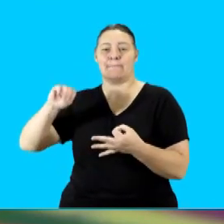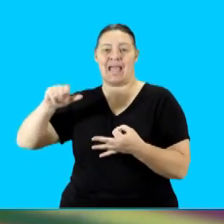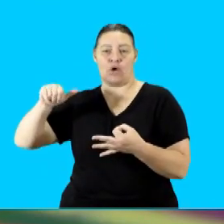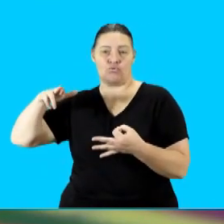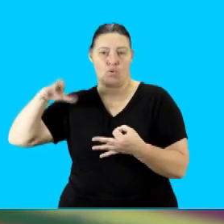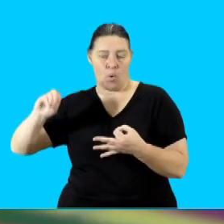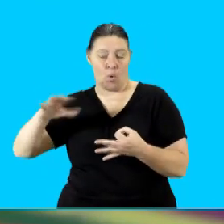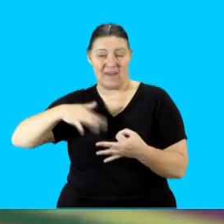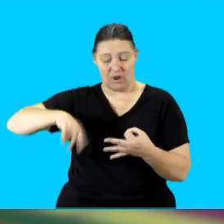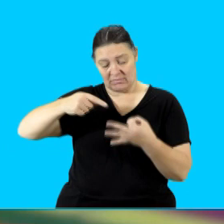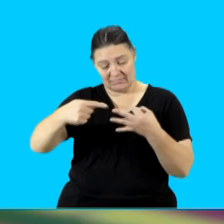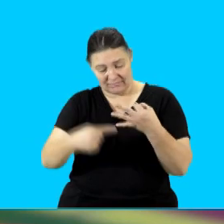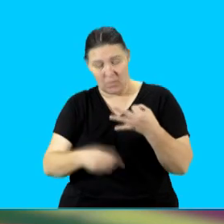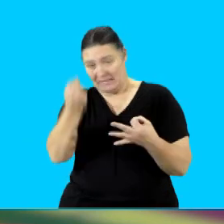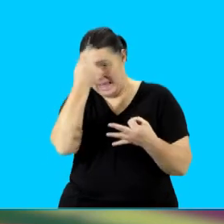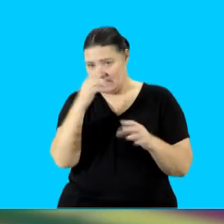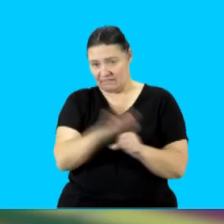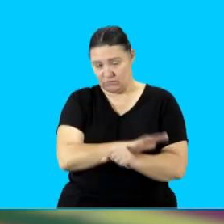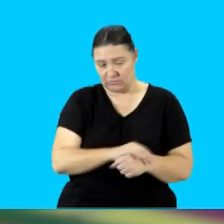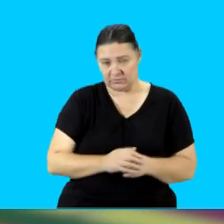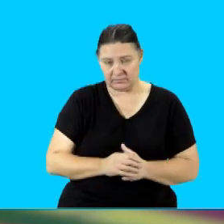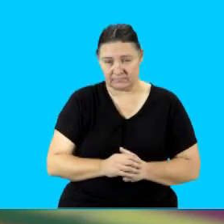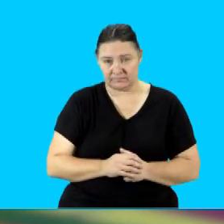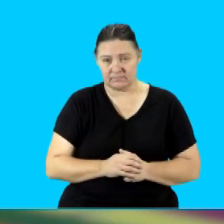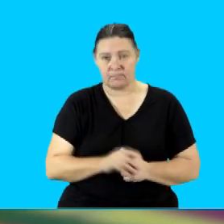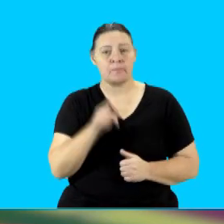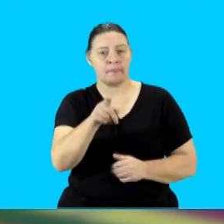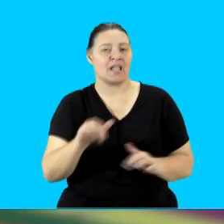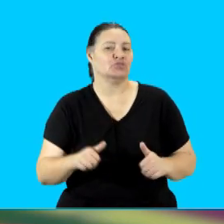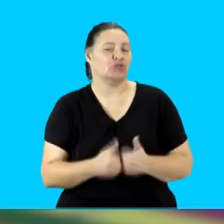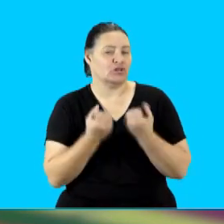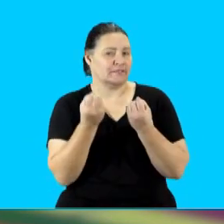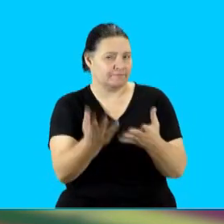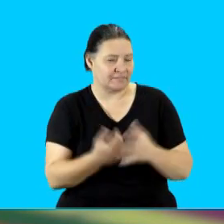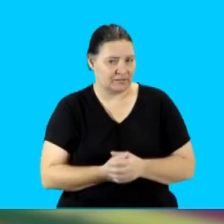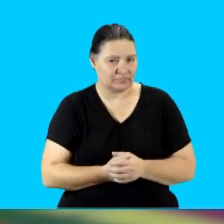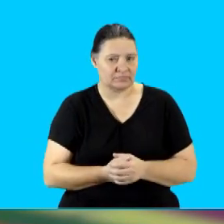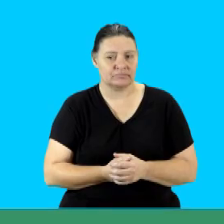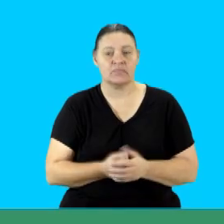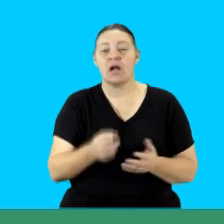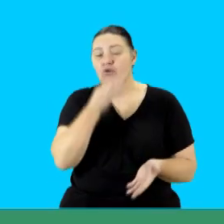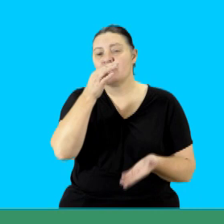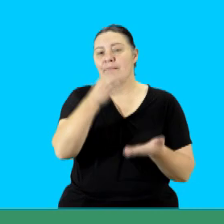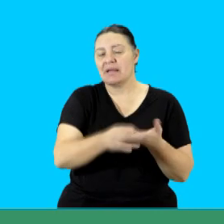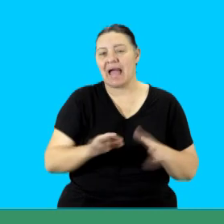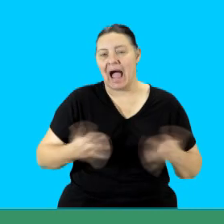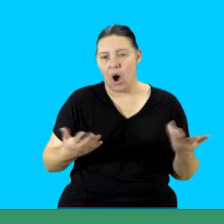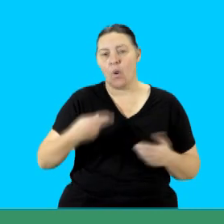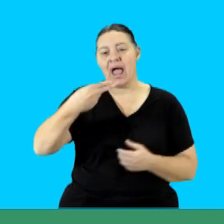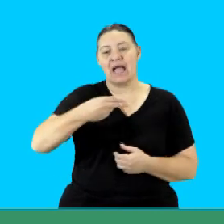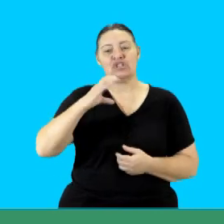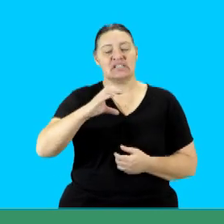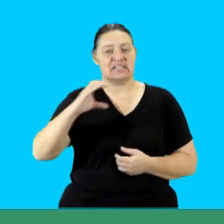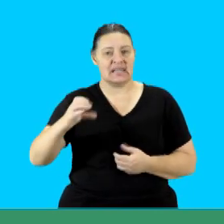the macro environment. Now here's a challenge. recommend ways in which